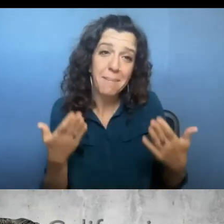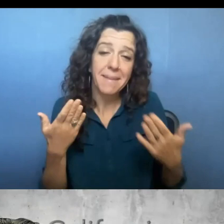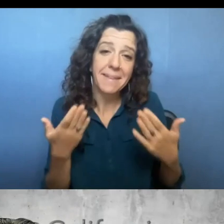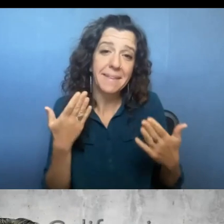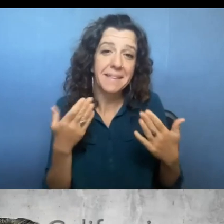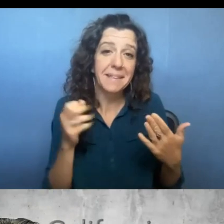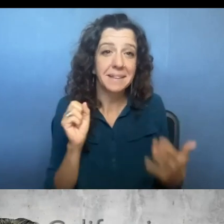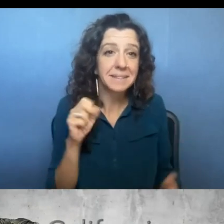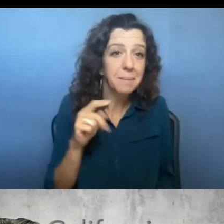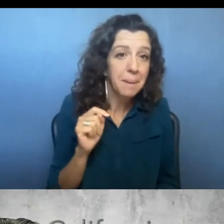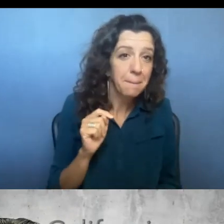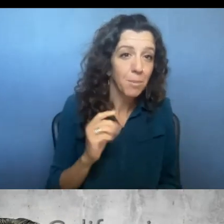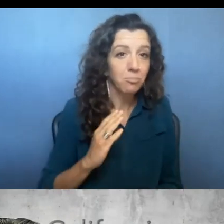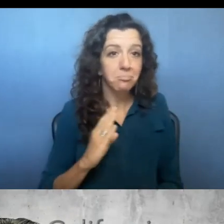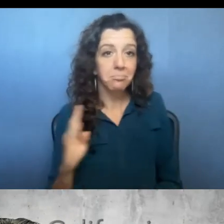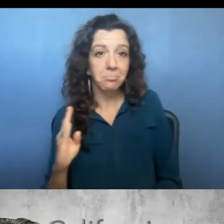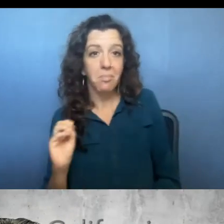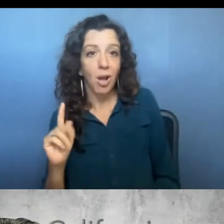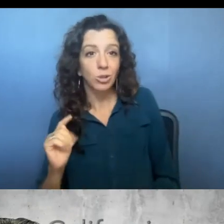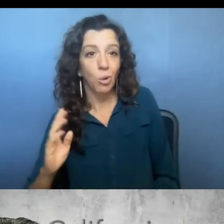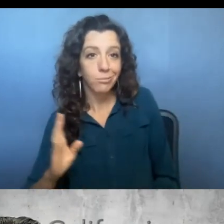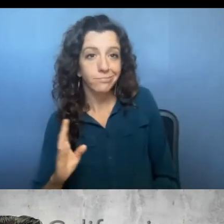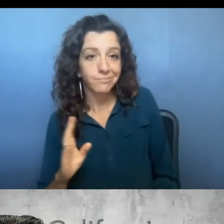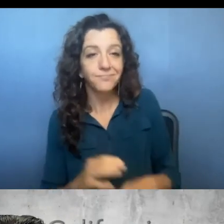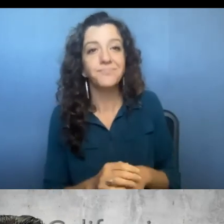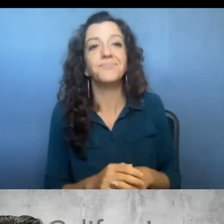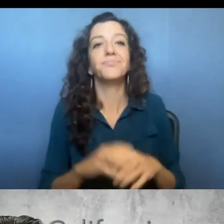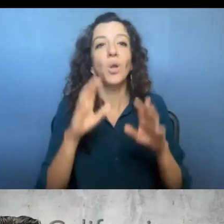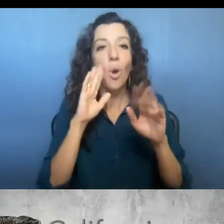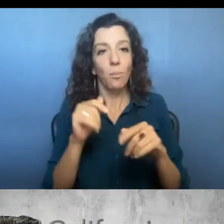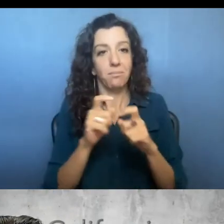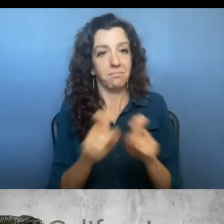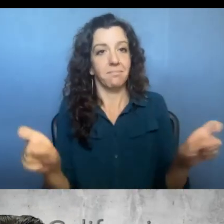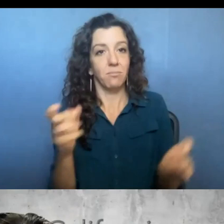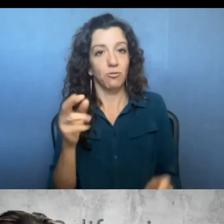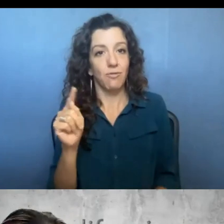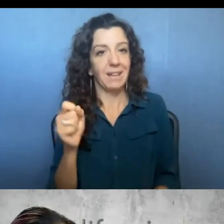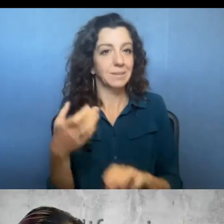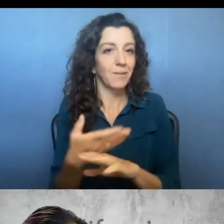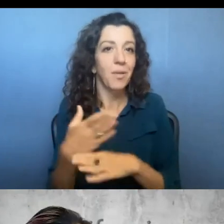september to october time frame and we hope to get grant awards out by the end of the year